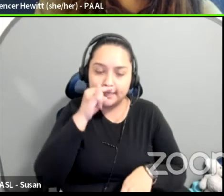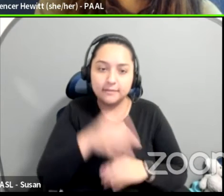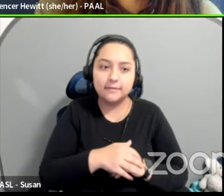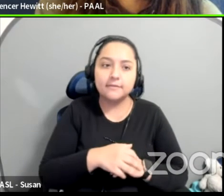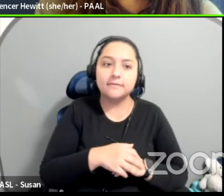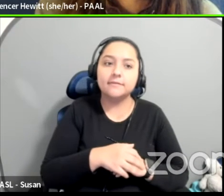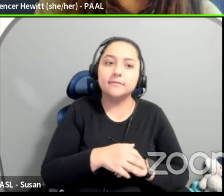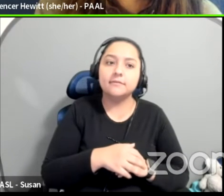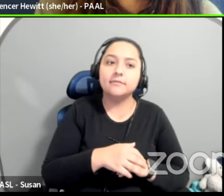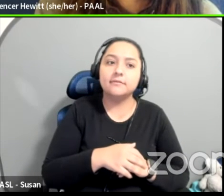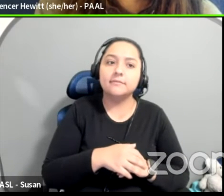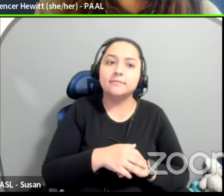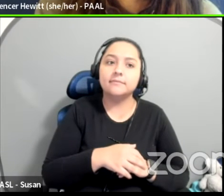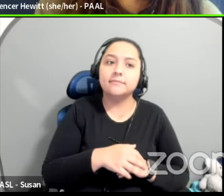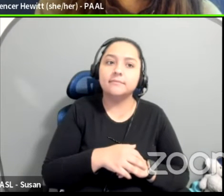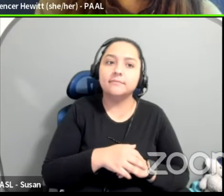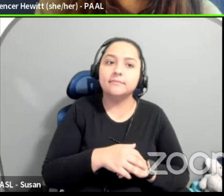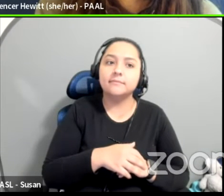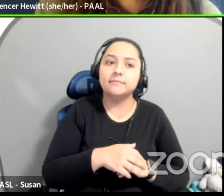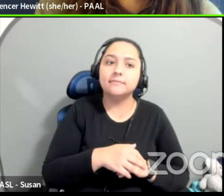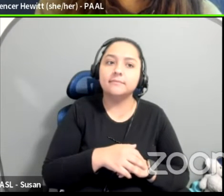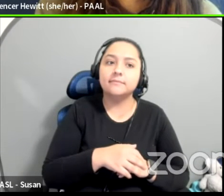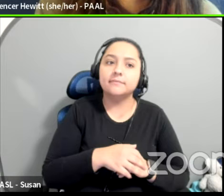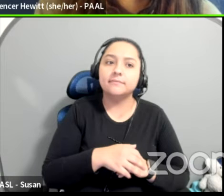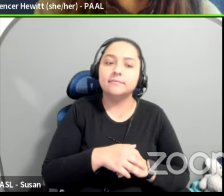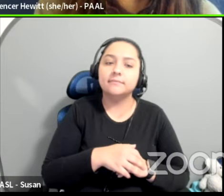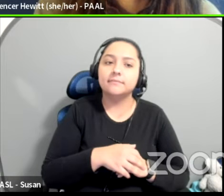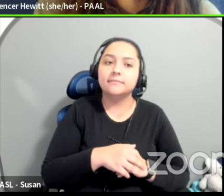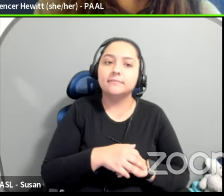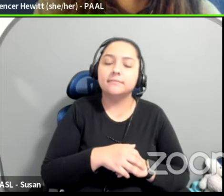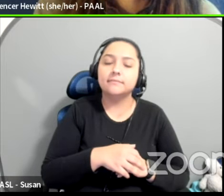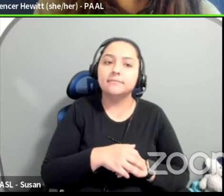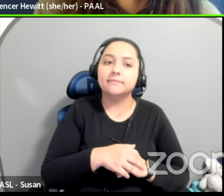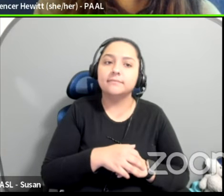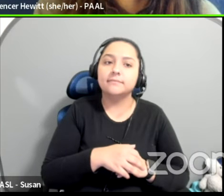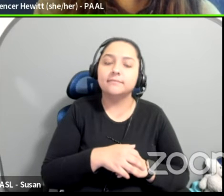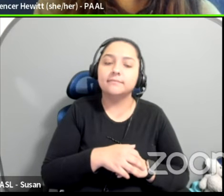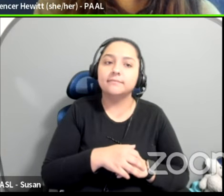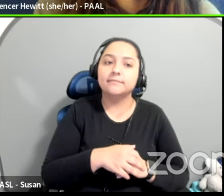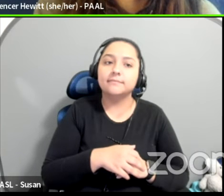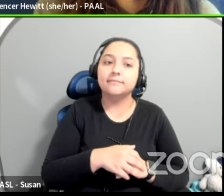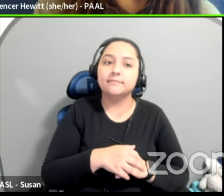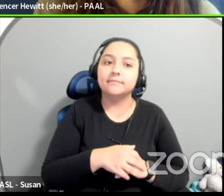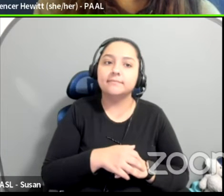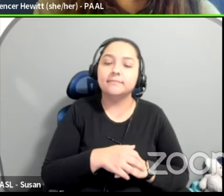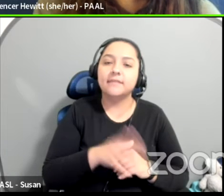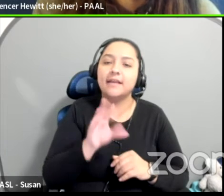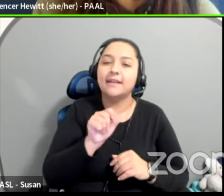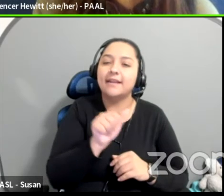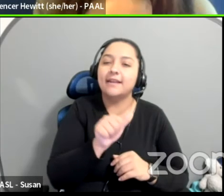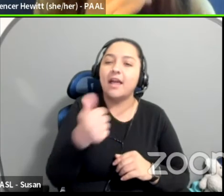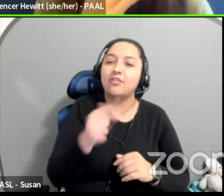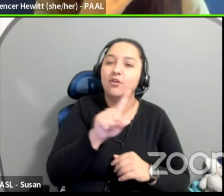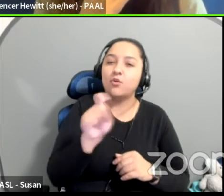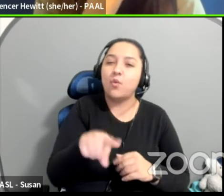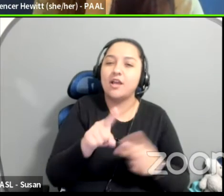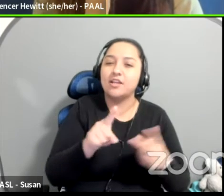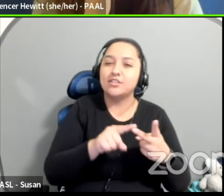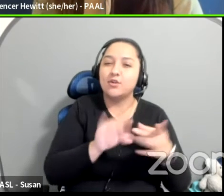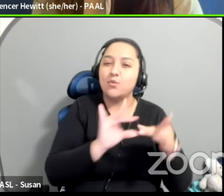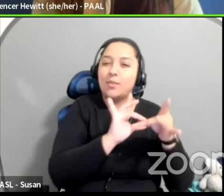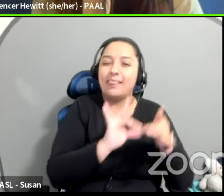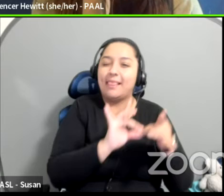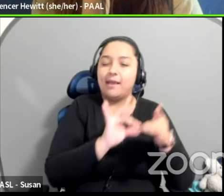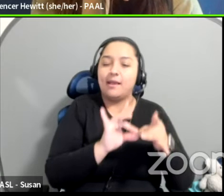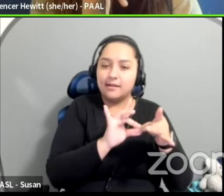that relates to that. So I'm gonna, um, excuse me, as I find it, to also ask